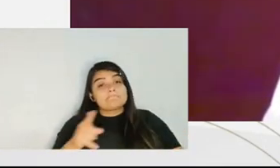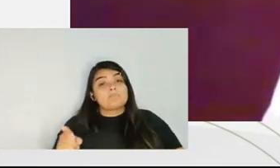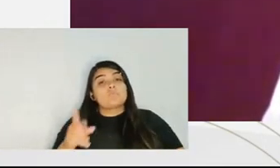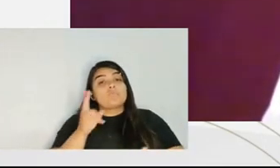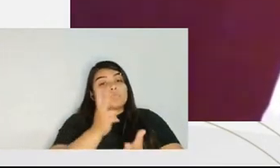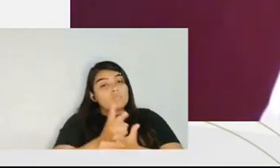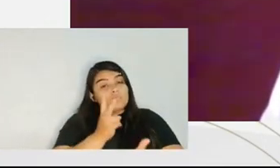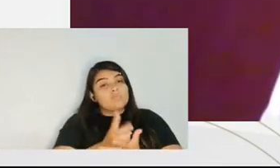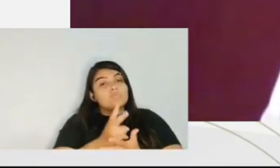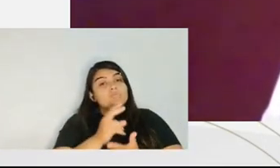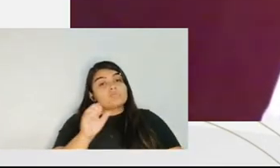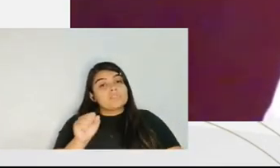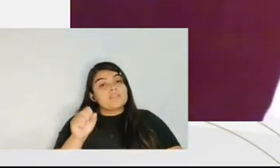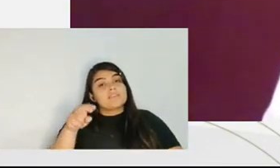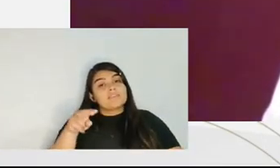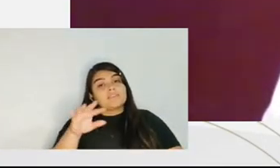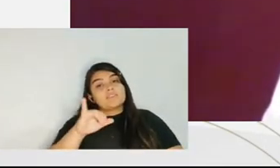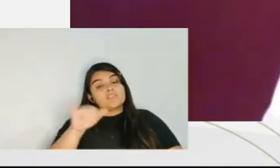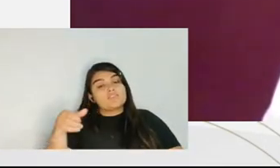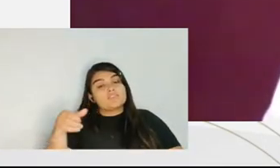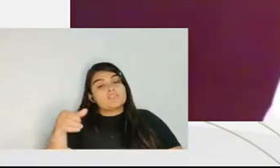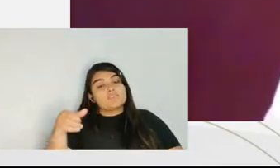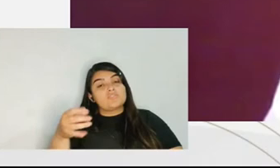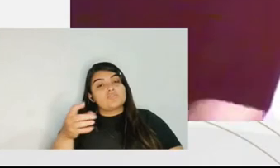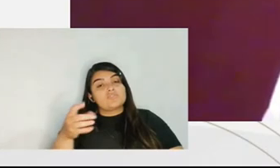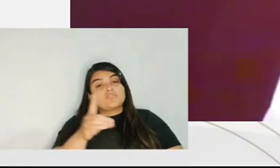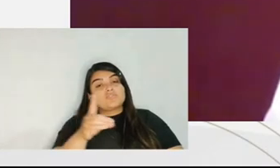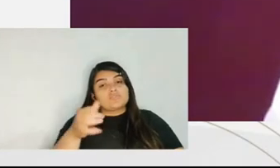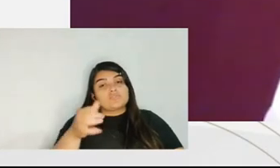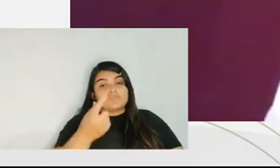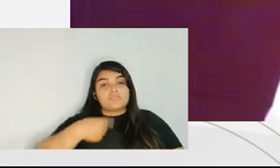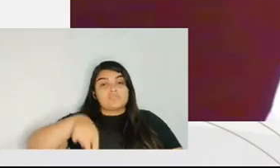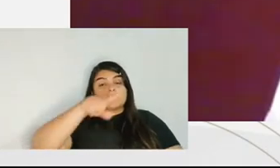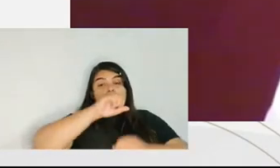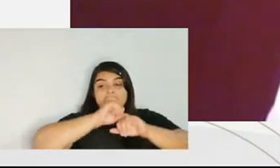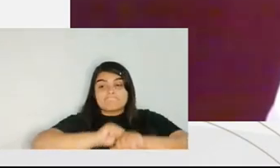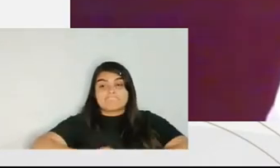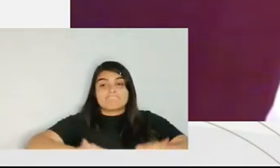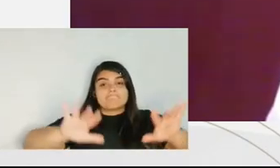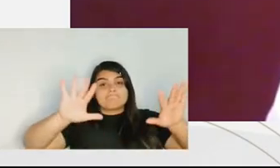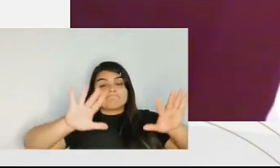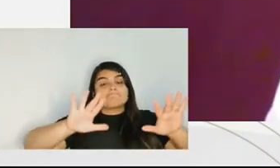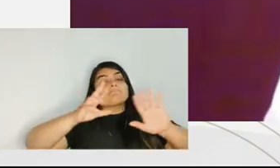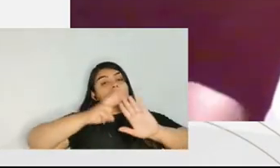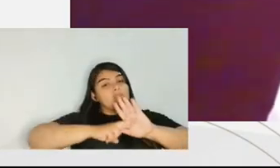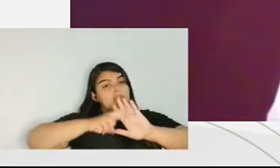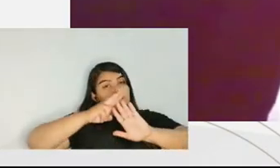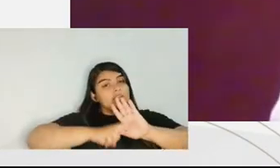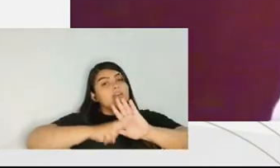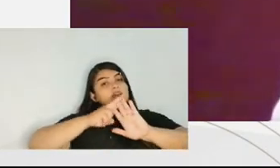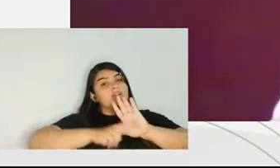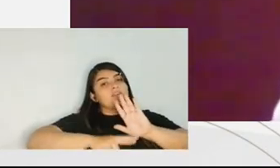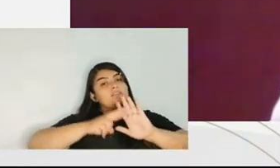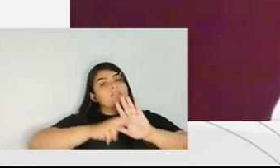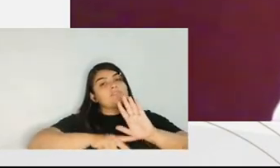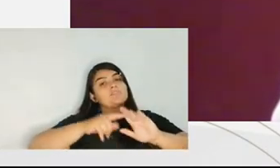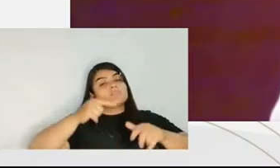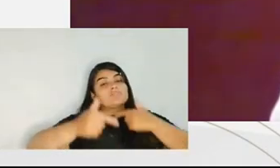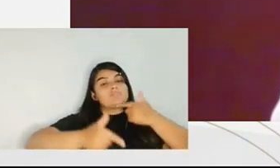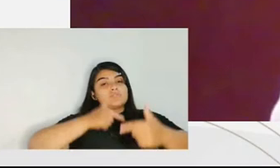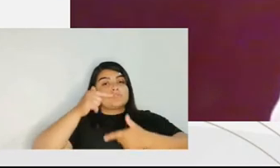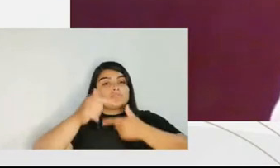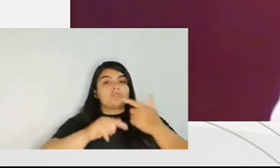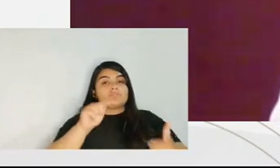and we need to follow what's going to happen in the